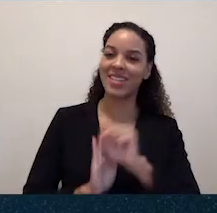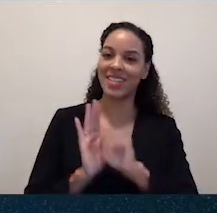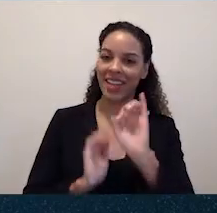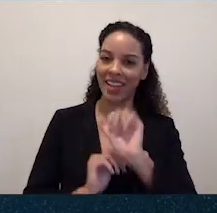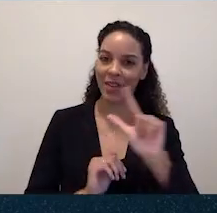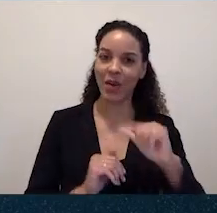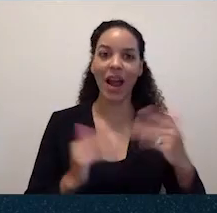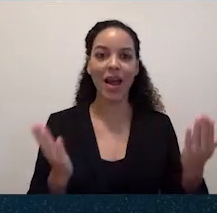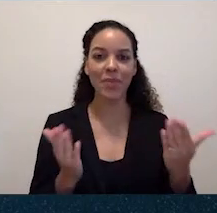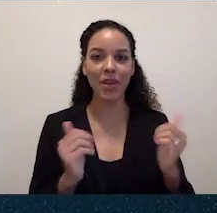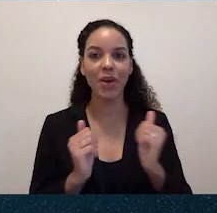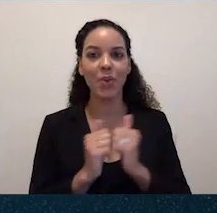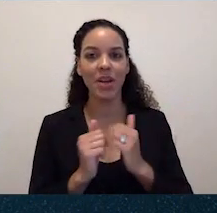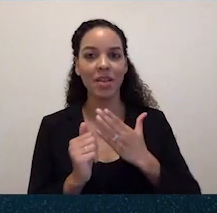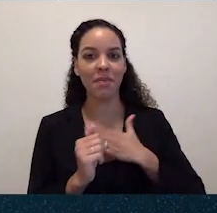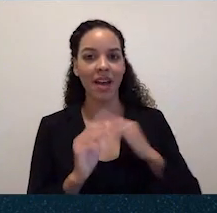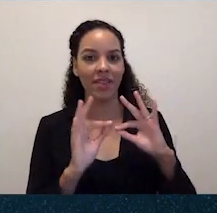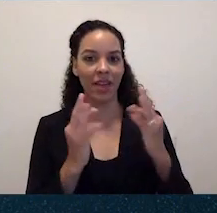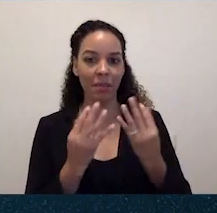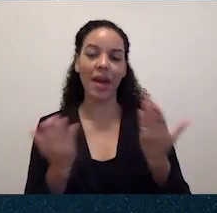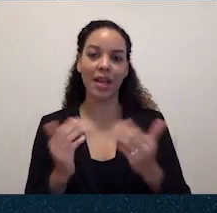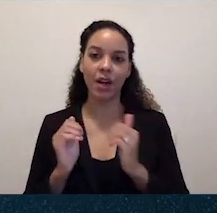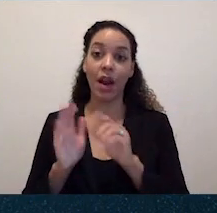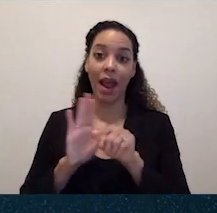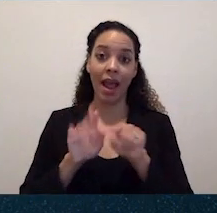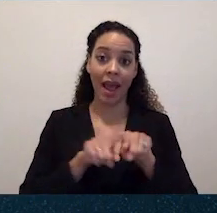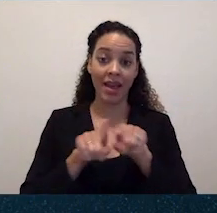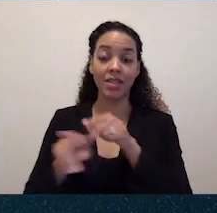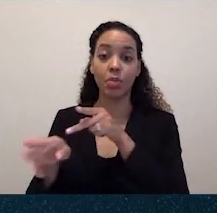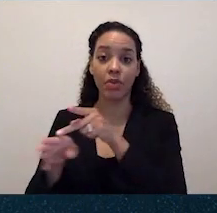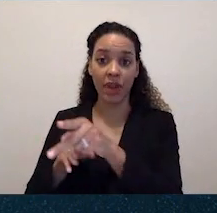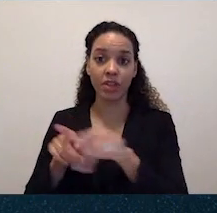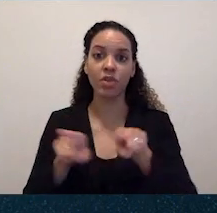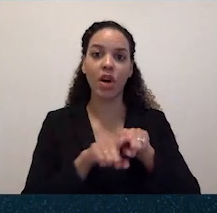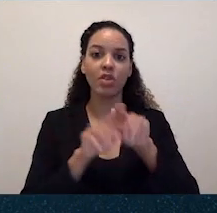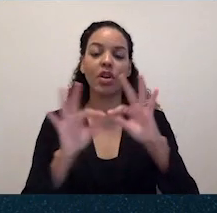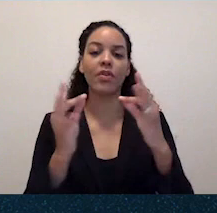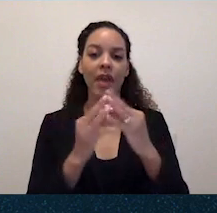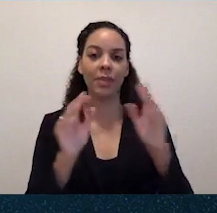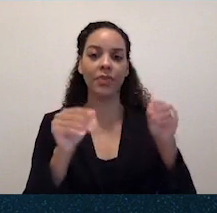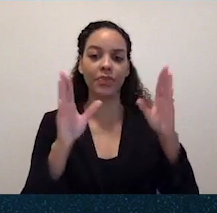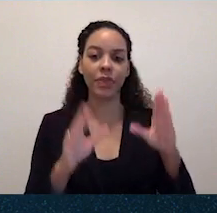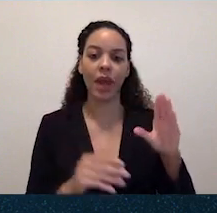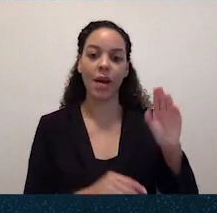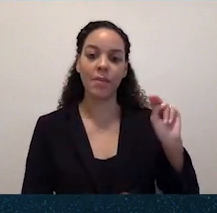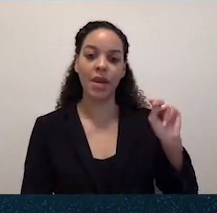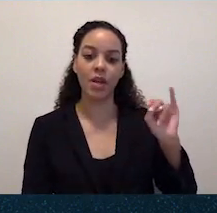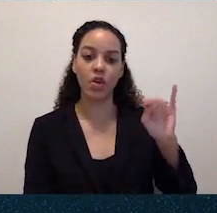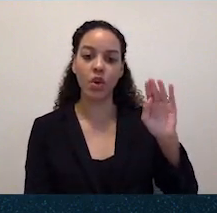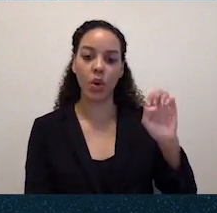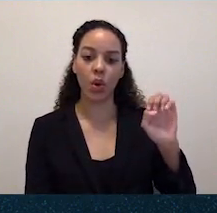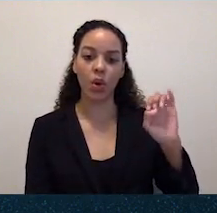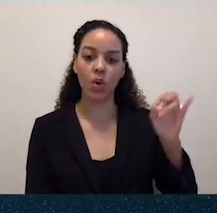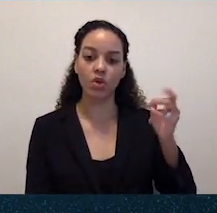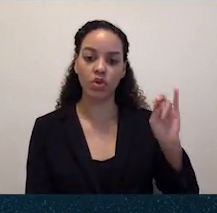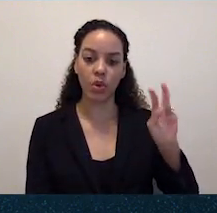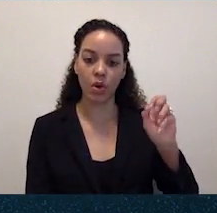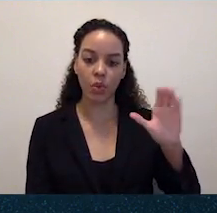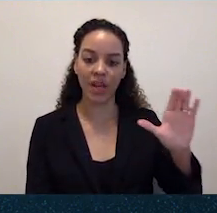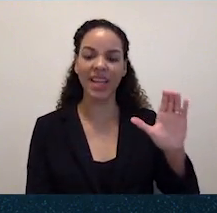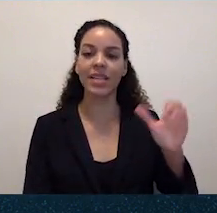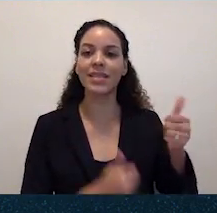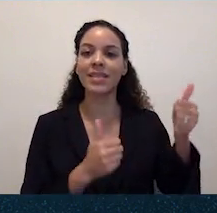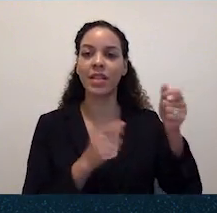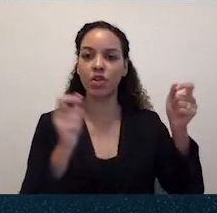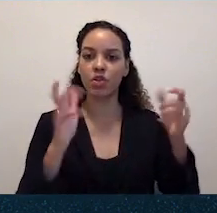I'm here as a professional, but also as a family caregiver. I'm Nicole Jorwick, Senior Director of Public Policy for the Arc, but I'm sitting here with my